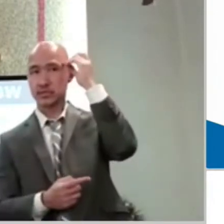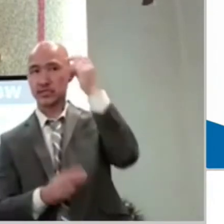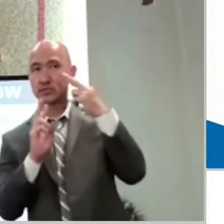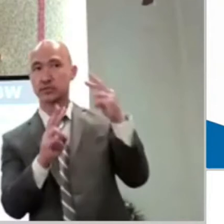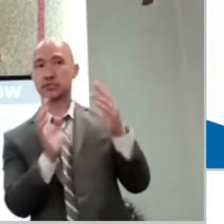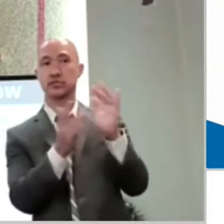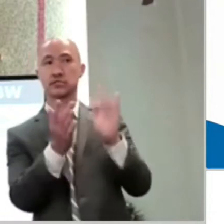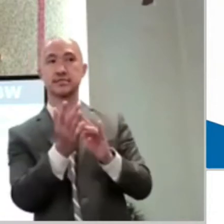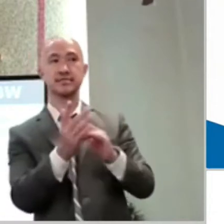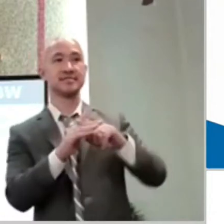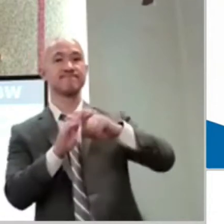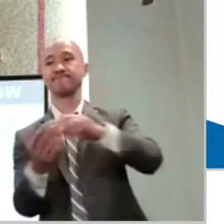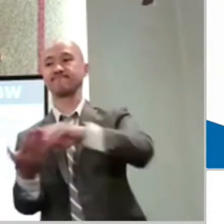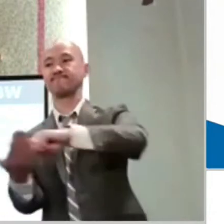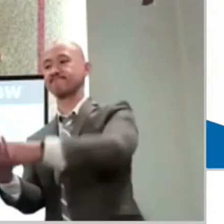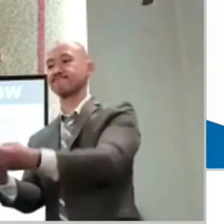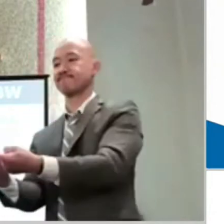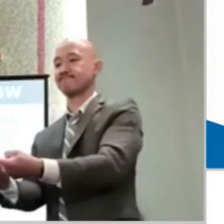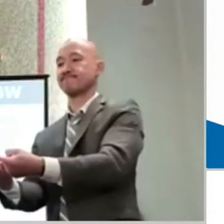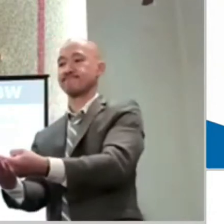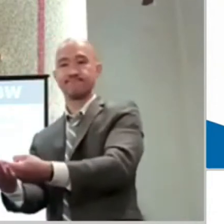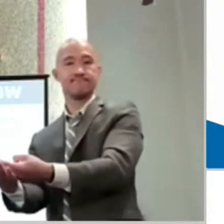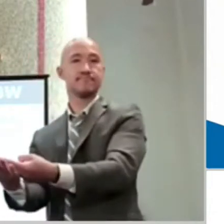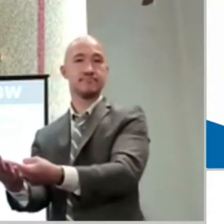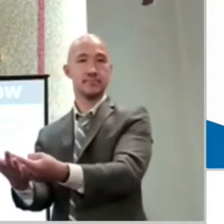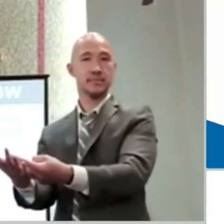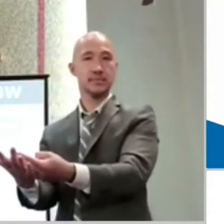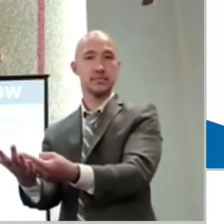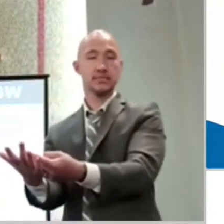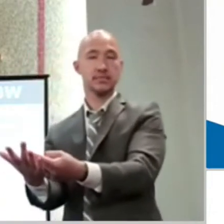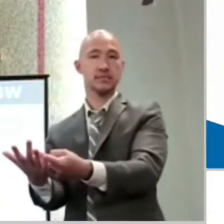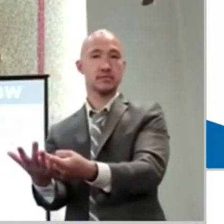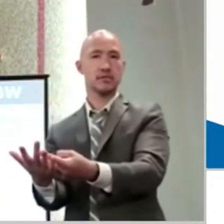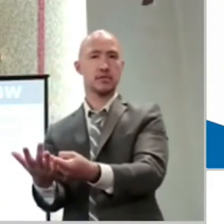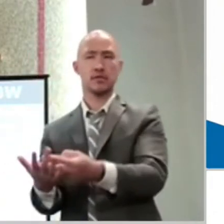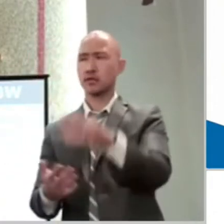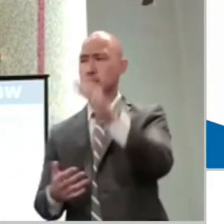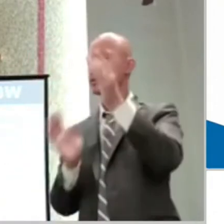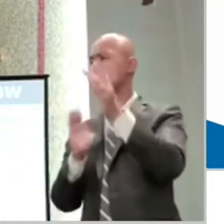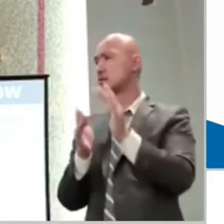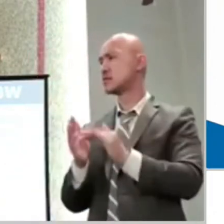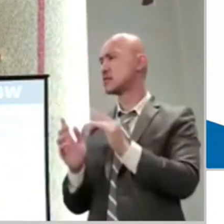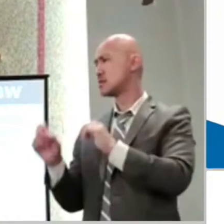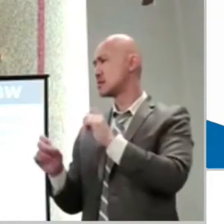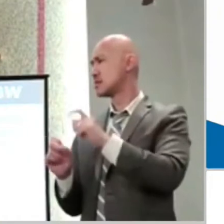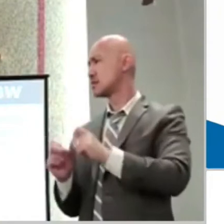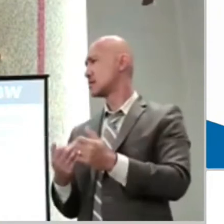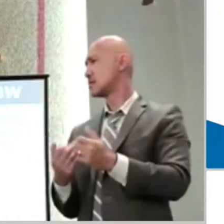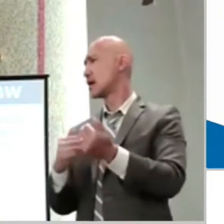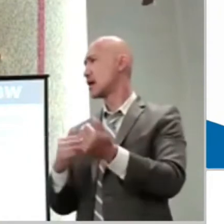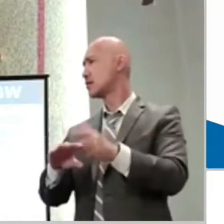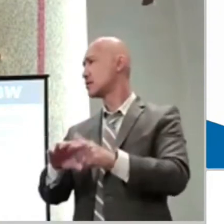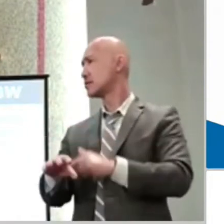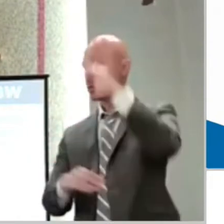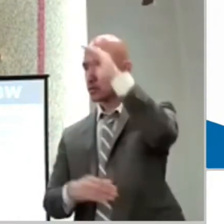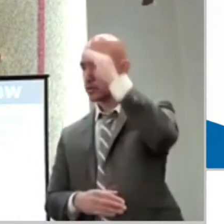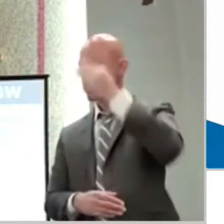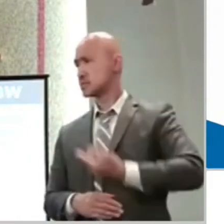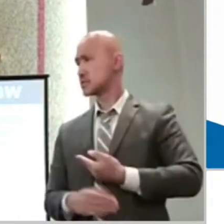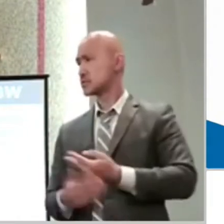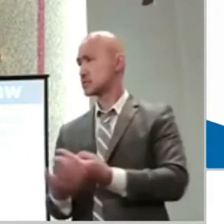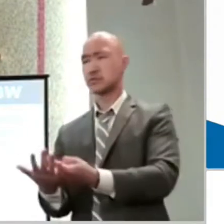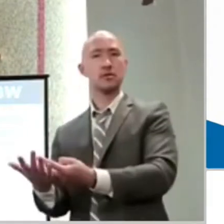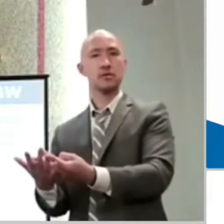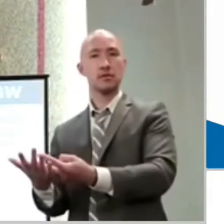mouth. Jesus asked the father, how long has he been like this? The father replied, he has been this way since he